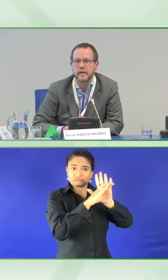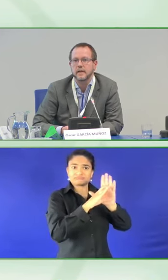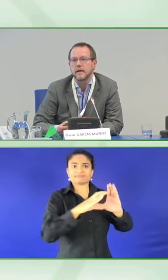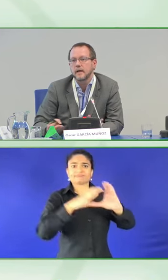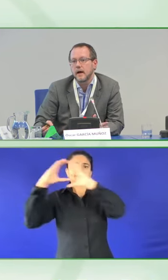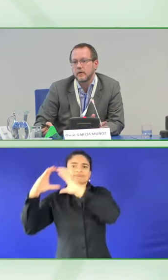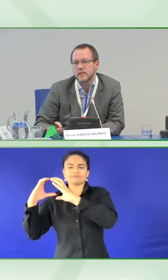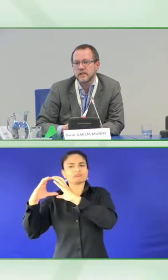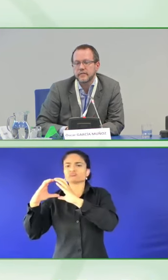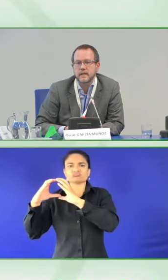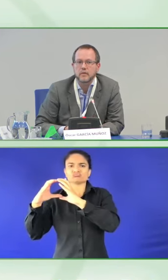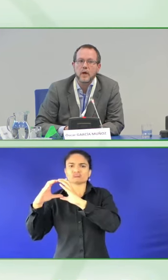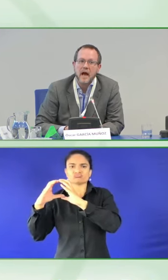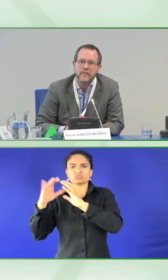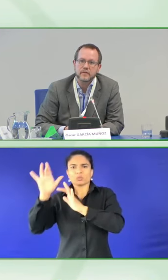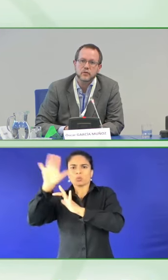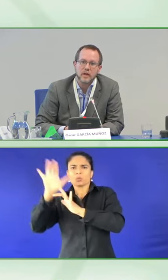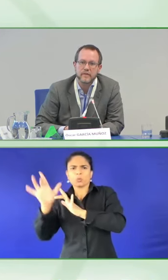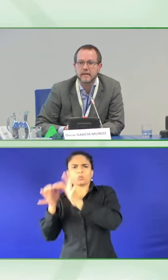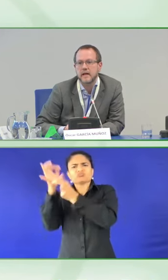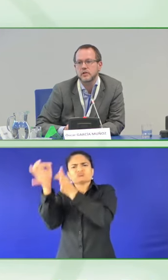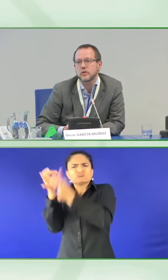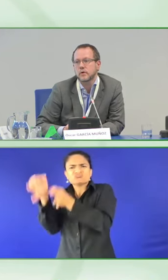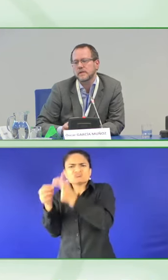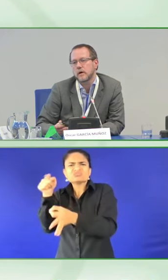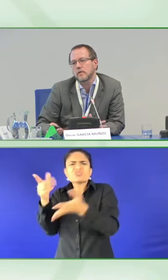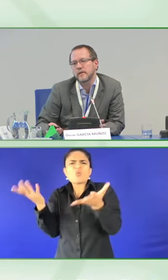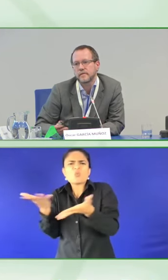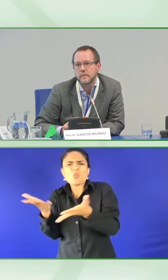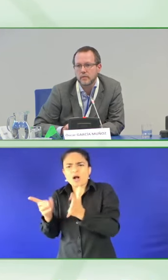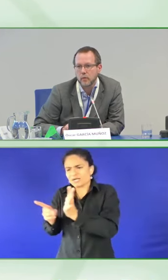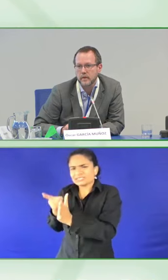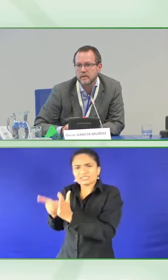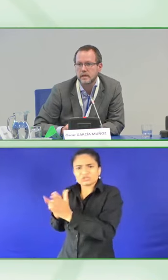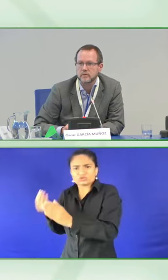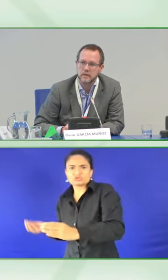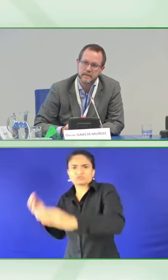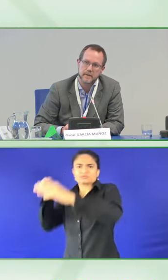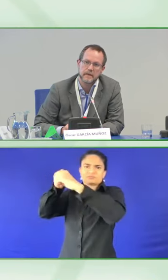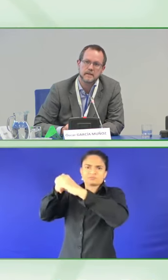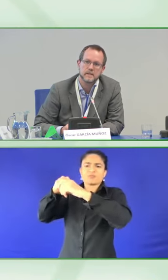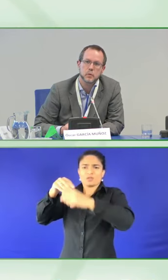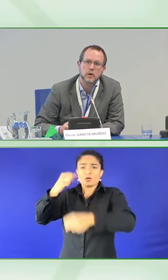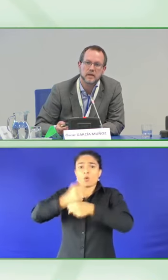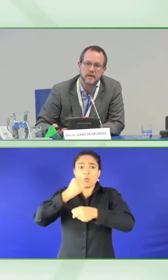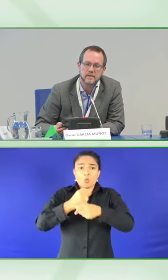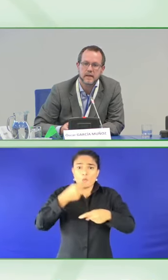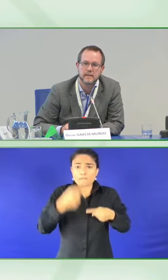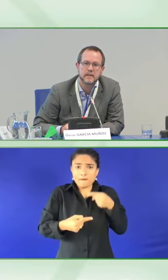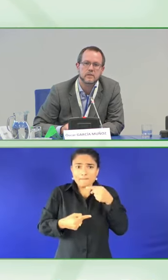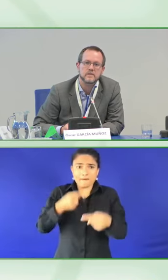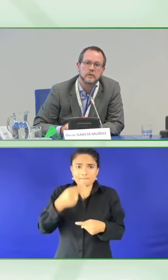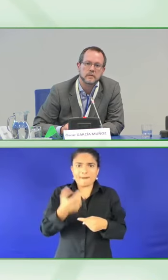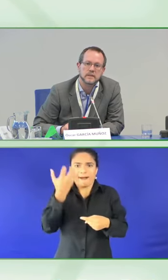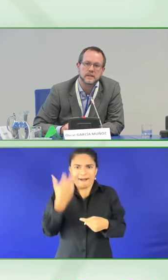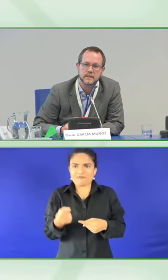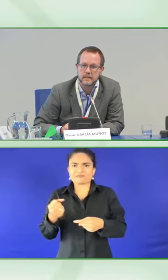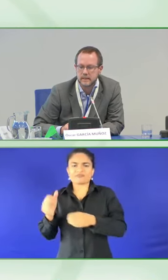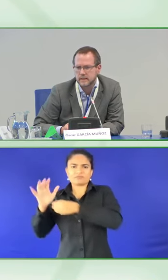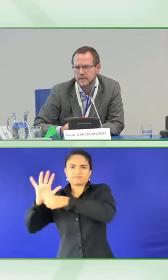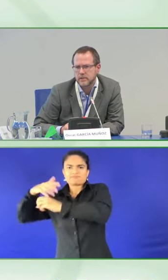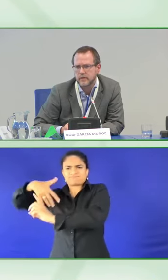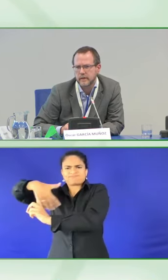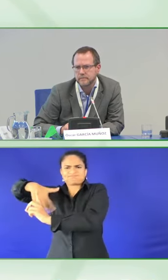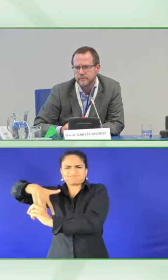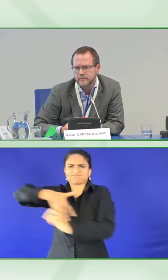the dictionary. Our achievement, we have 12 validation groups, around 50 people with intellectual disabilities working as validators for this